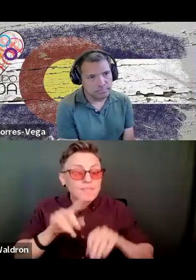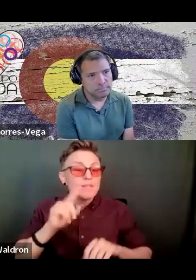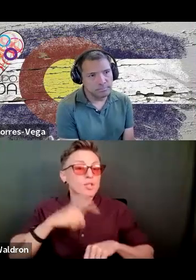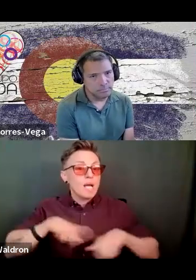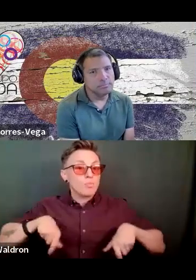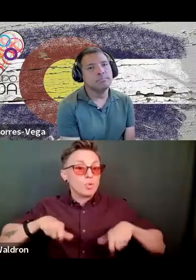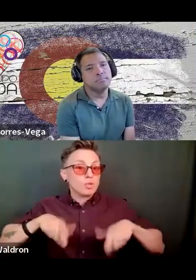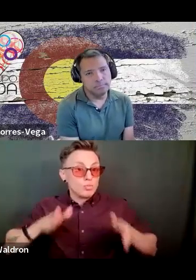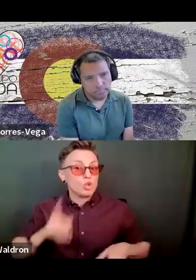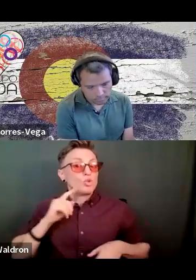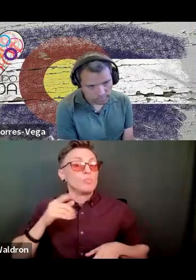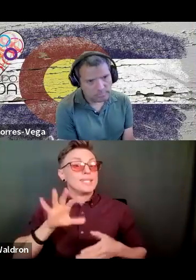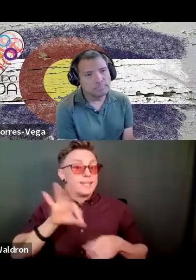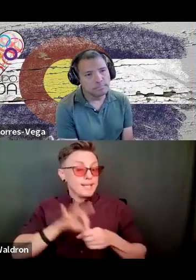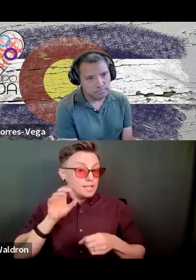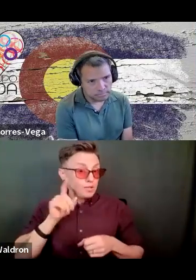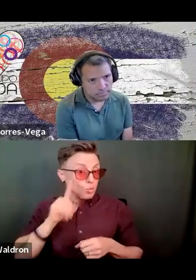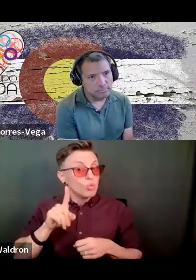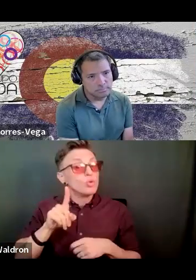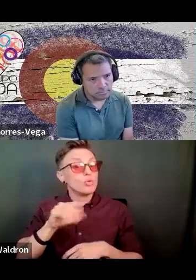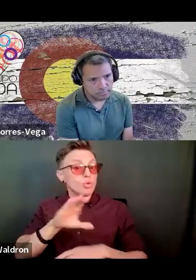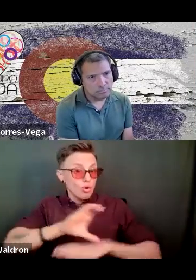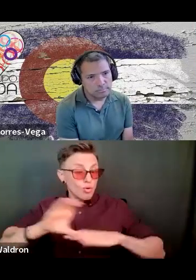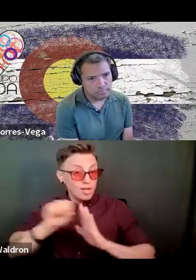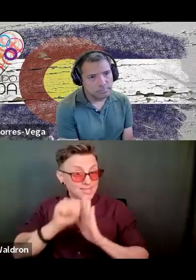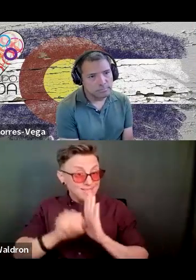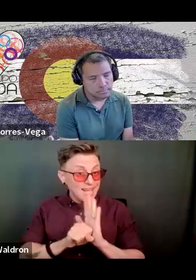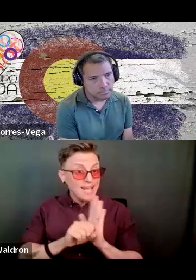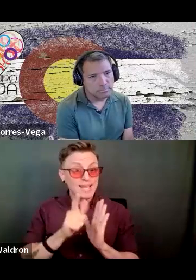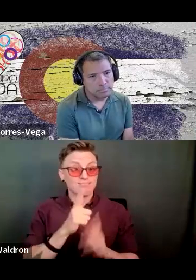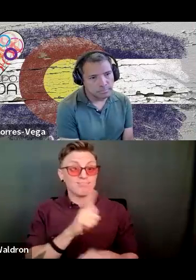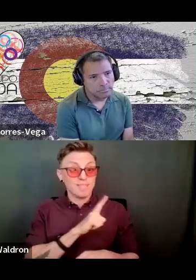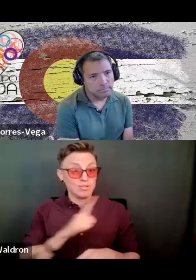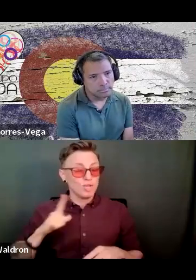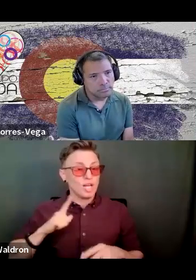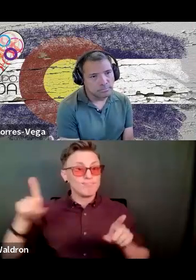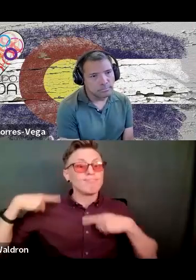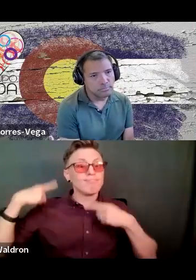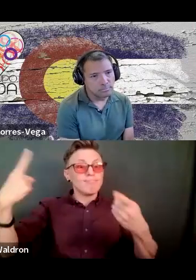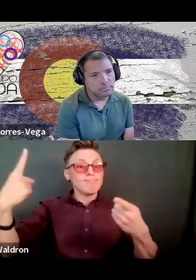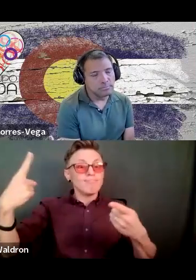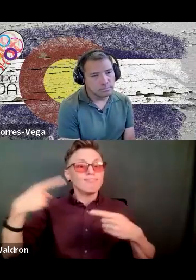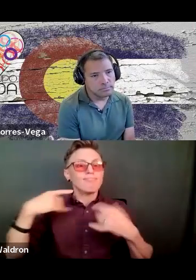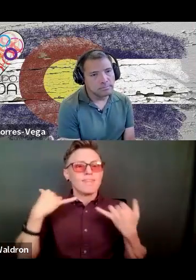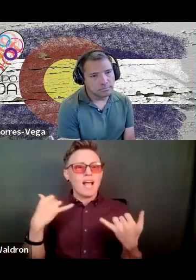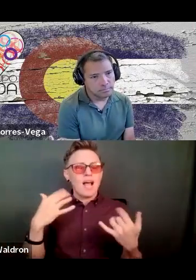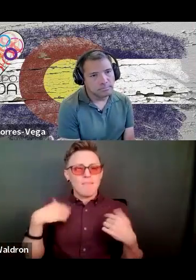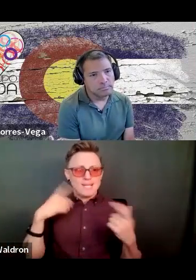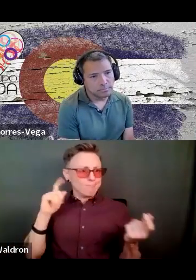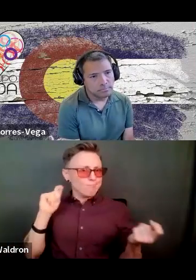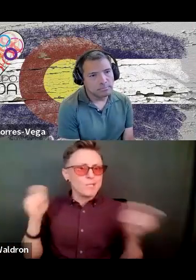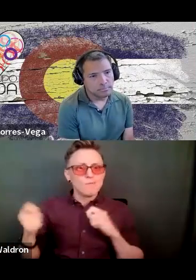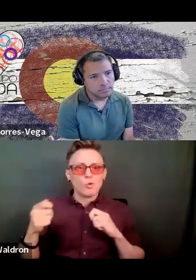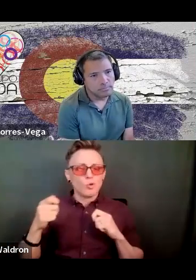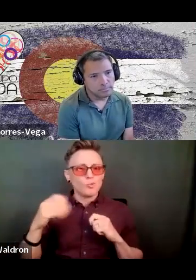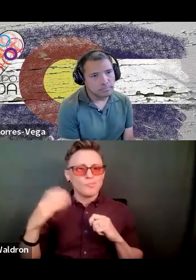State House. So the legislature, it's the Colorado State Legislature in our history. So I literally forced them to transform the landscape of the Capitol just